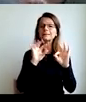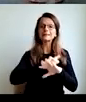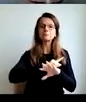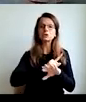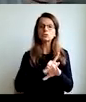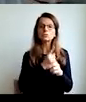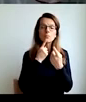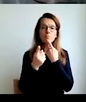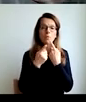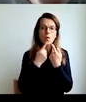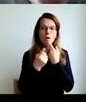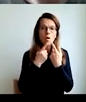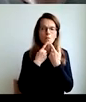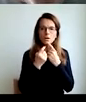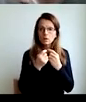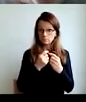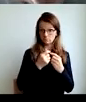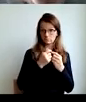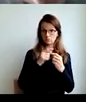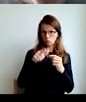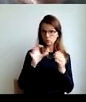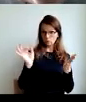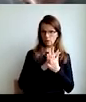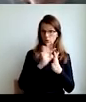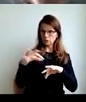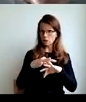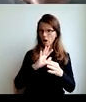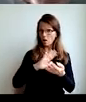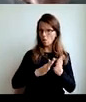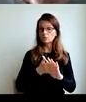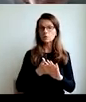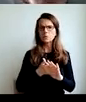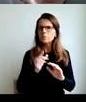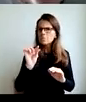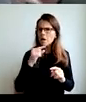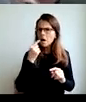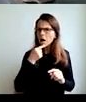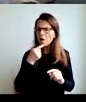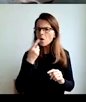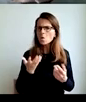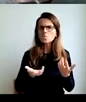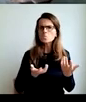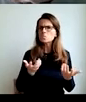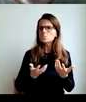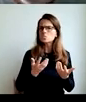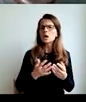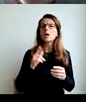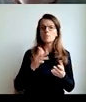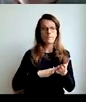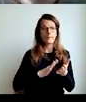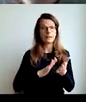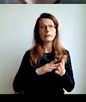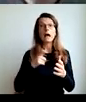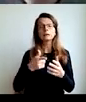if you are talking 10 minutes a day, that makes your marriage happy, we are talking about minute